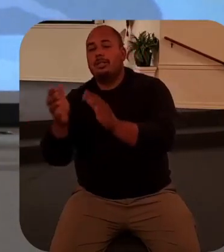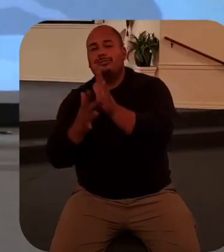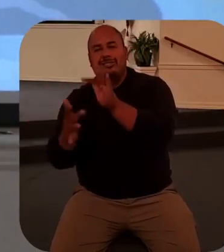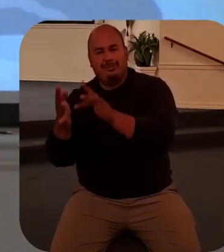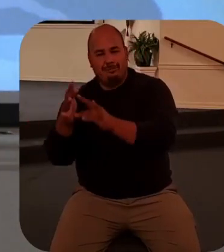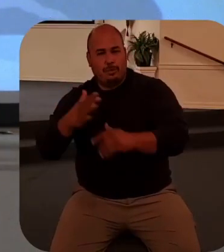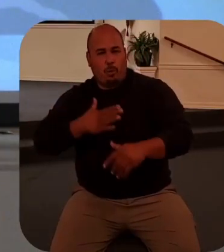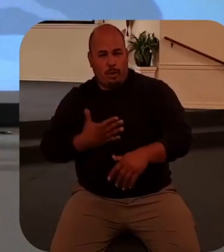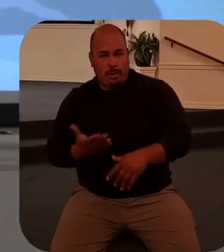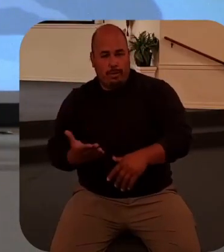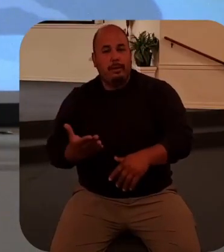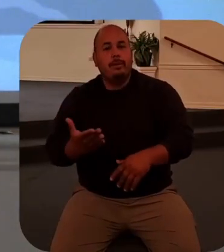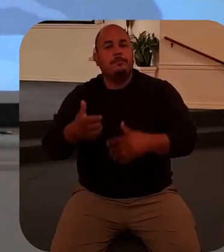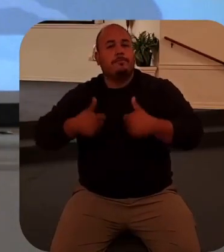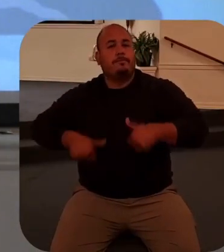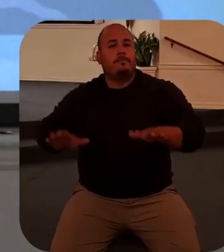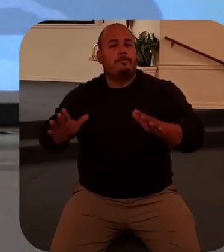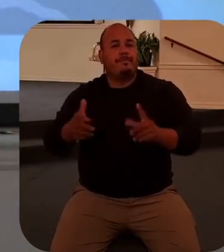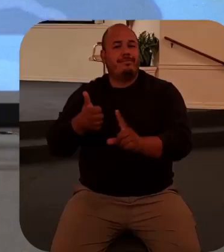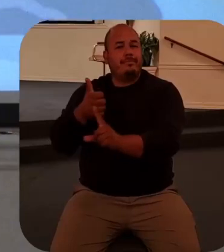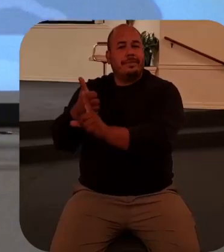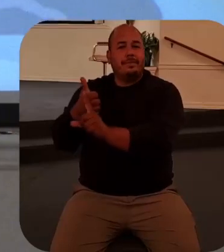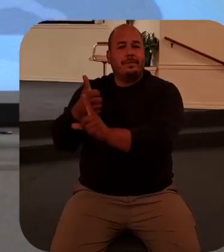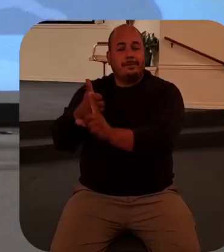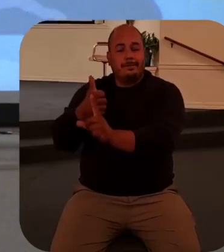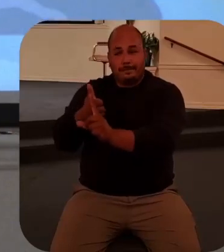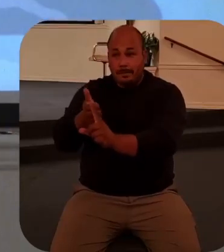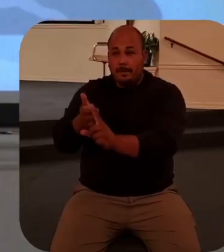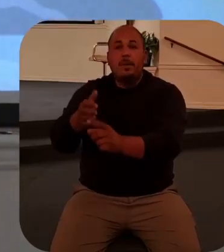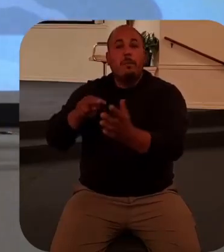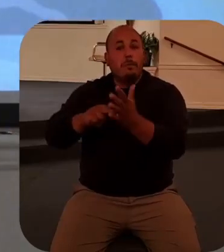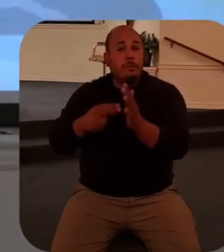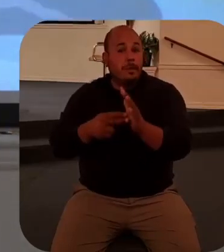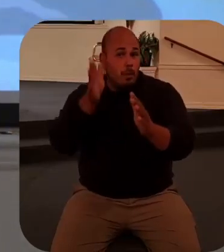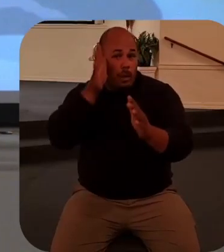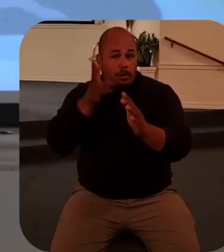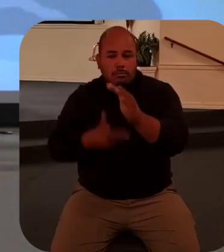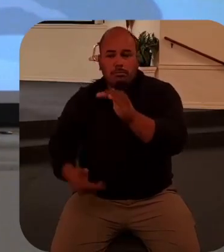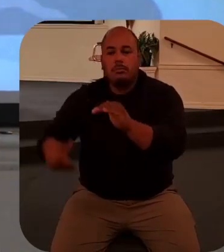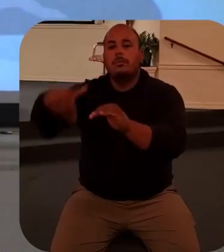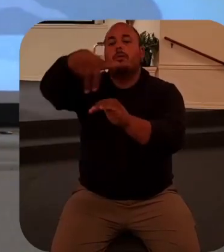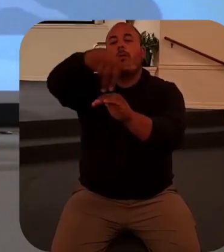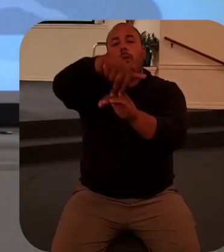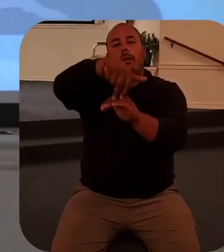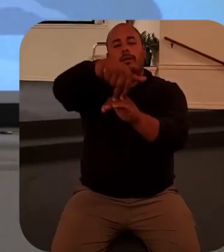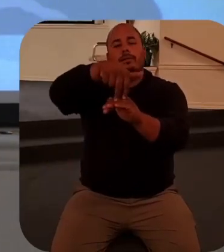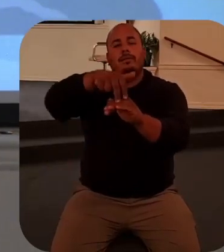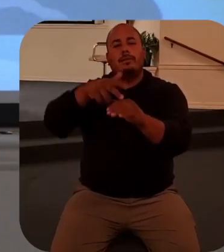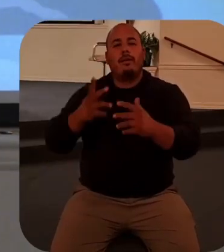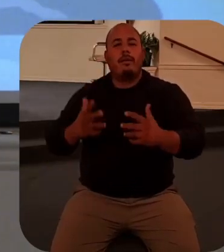by the power of God he could rise up out of the tomb and destroy the power of death forever